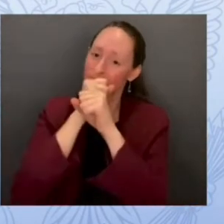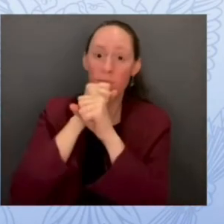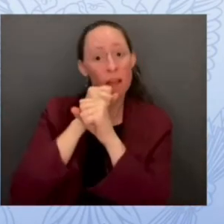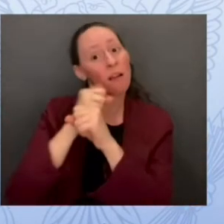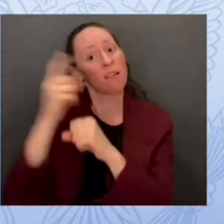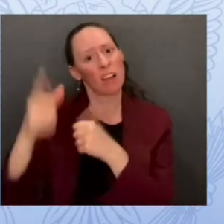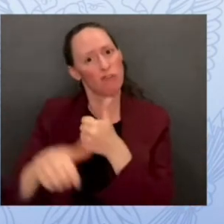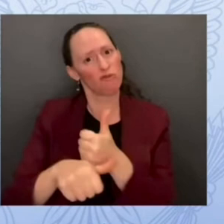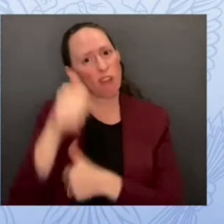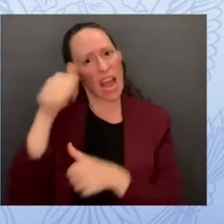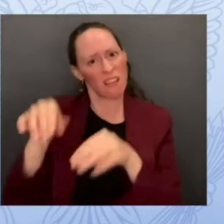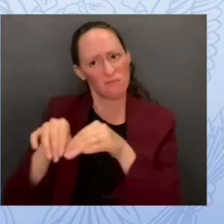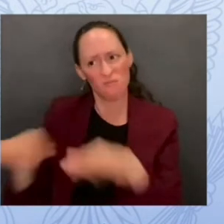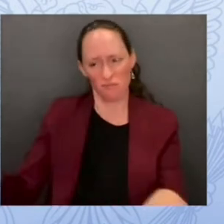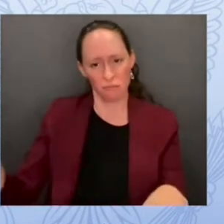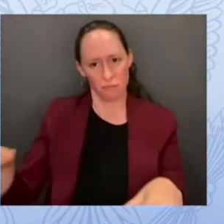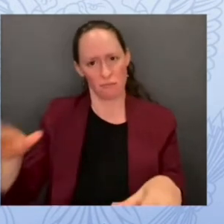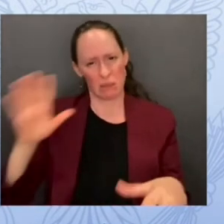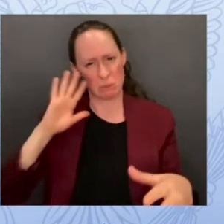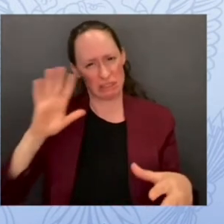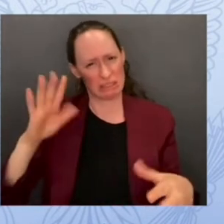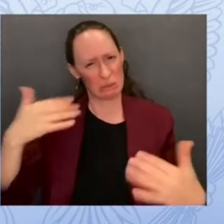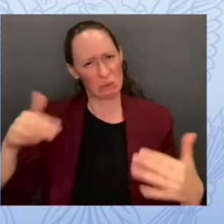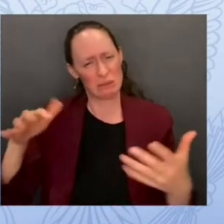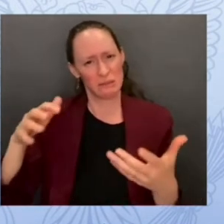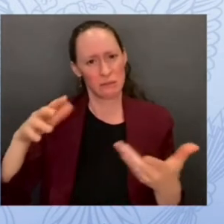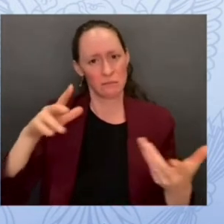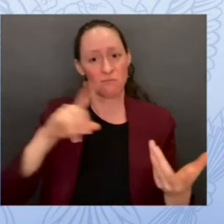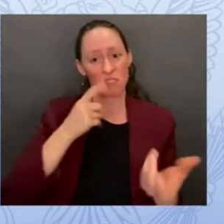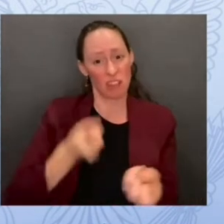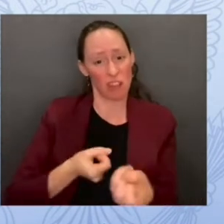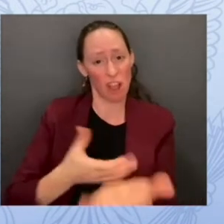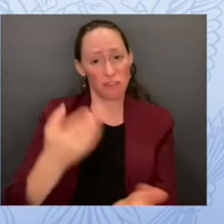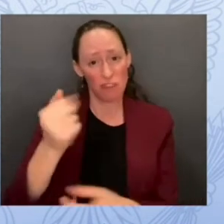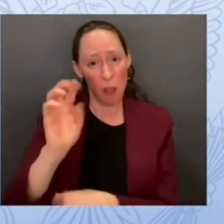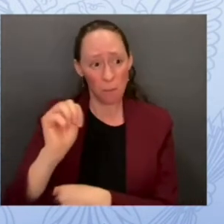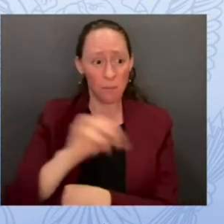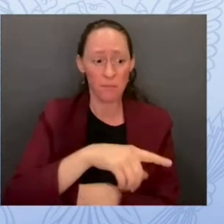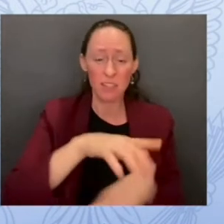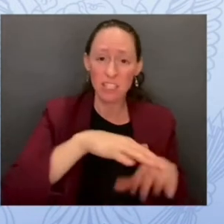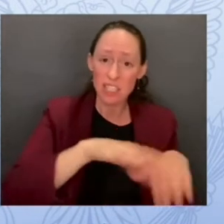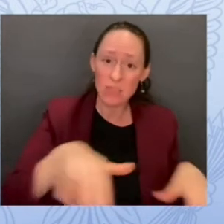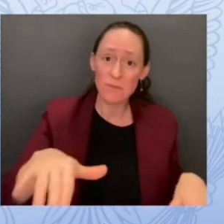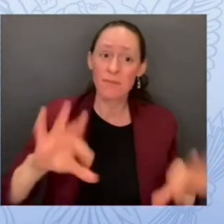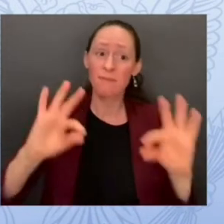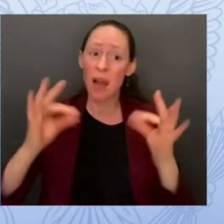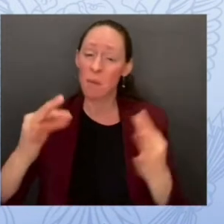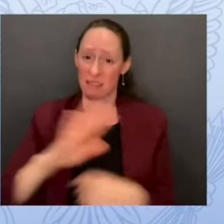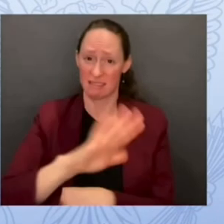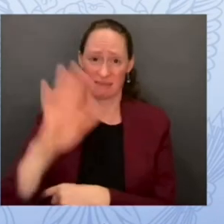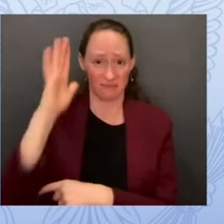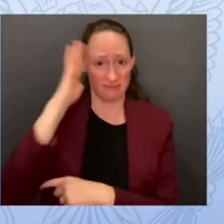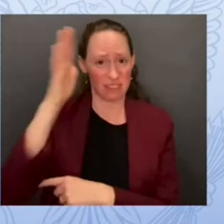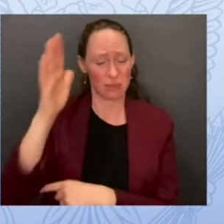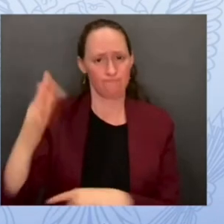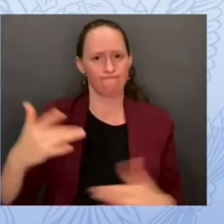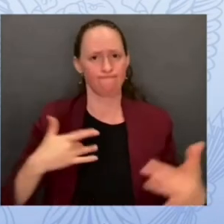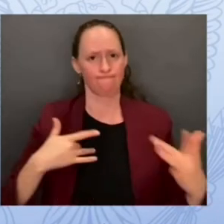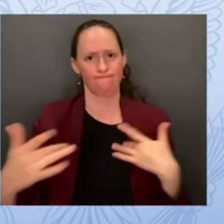and potentially hurts their futures so today is about changing that dynamic together